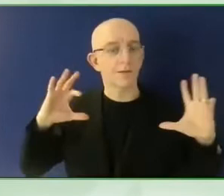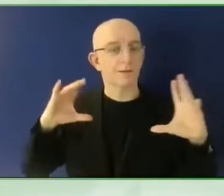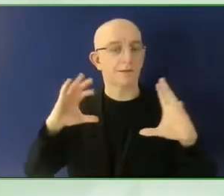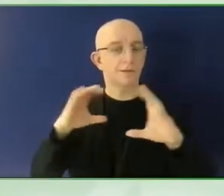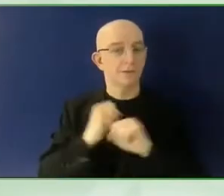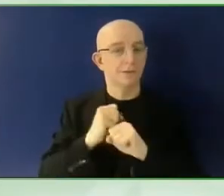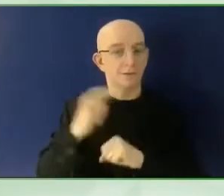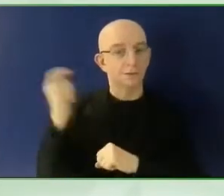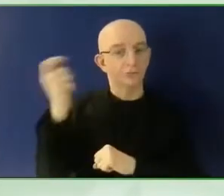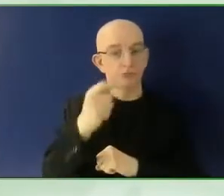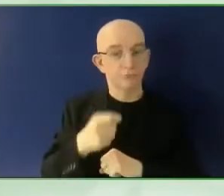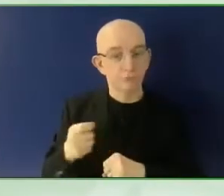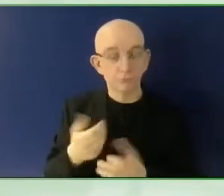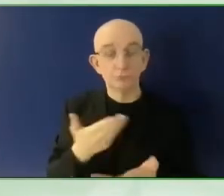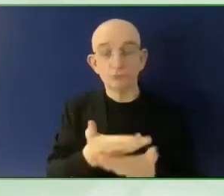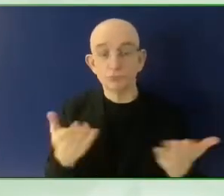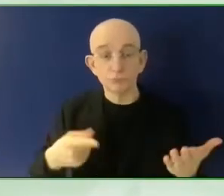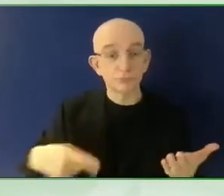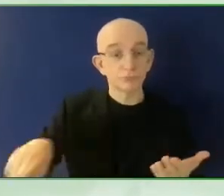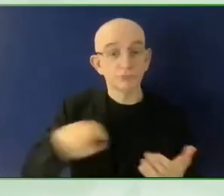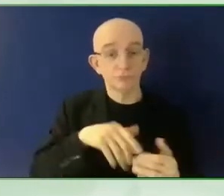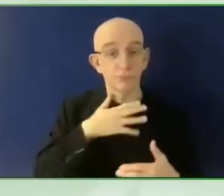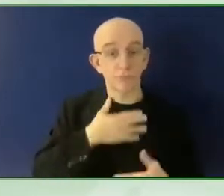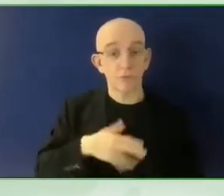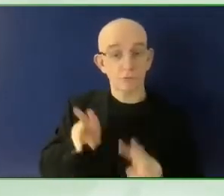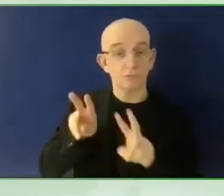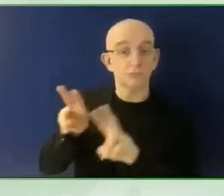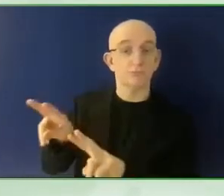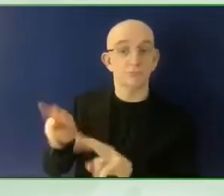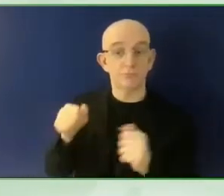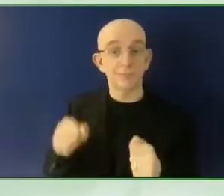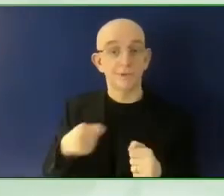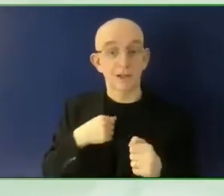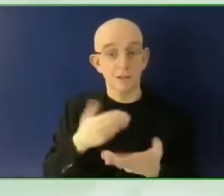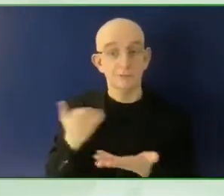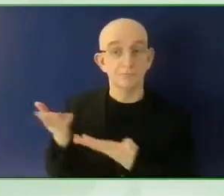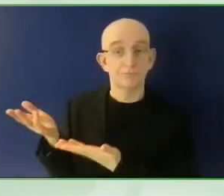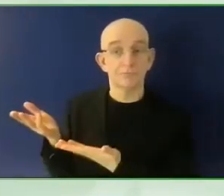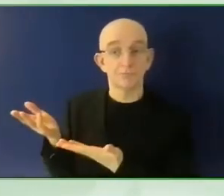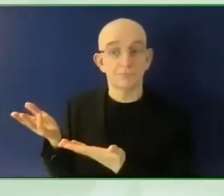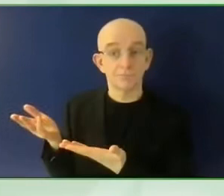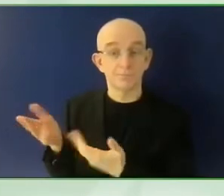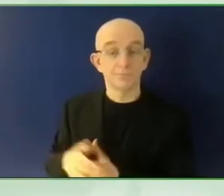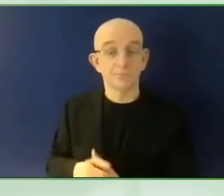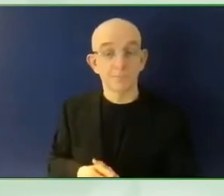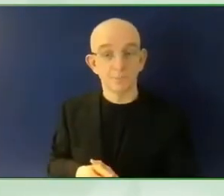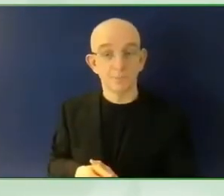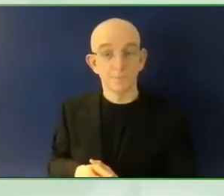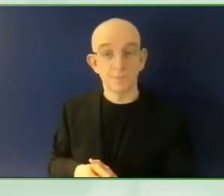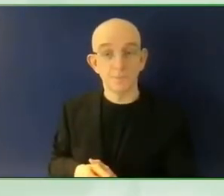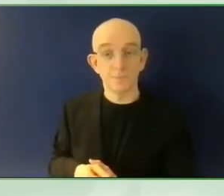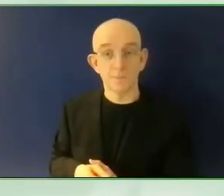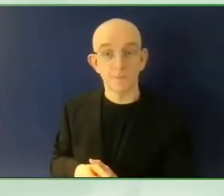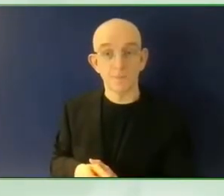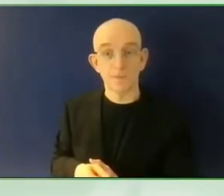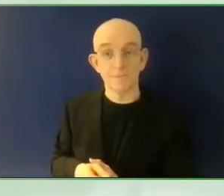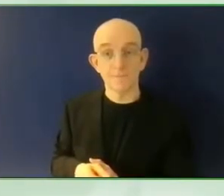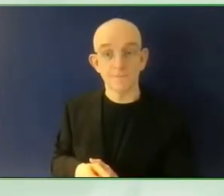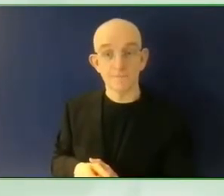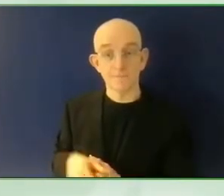Thank you. Let me just give you a quick summary of what I heard. And I drew something, so I'll explain all the pictures.